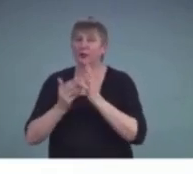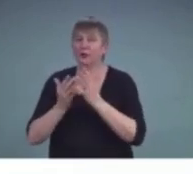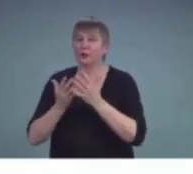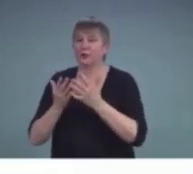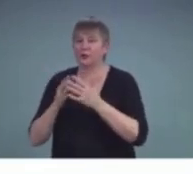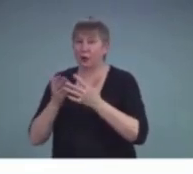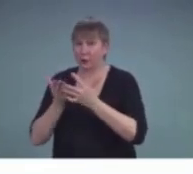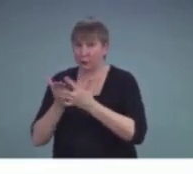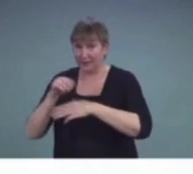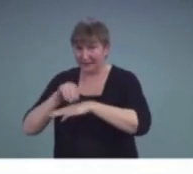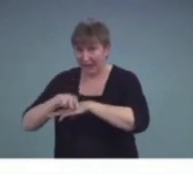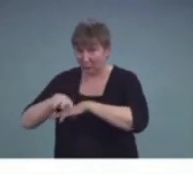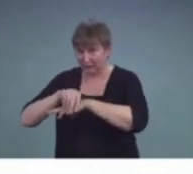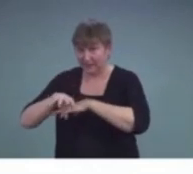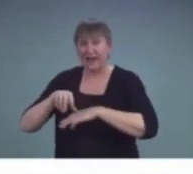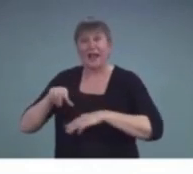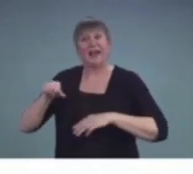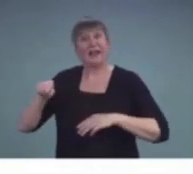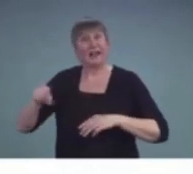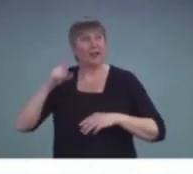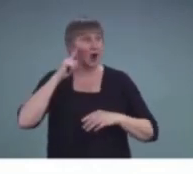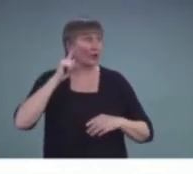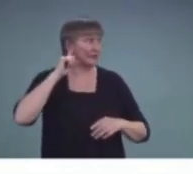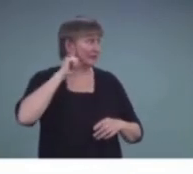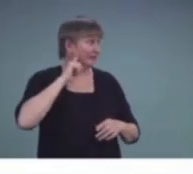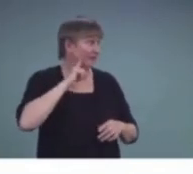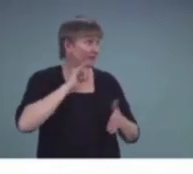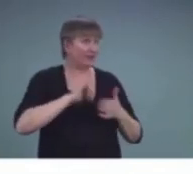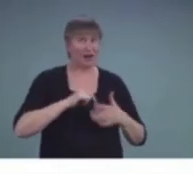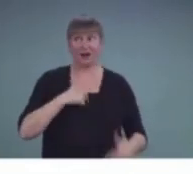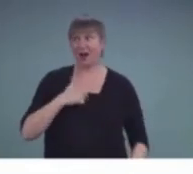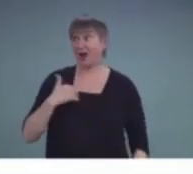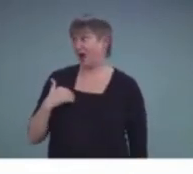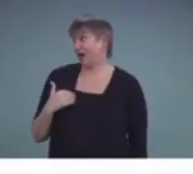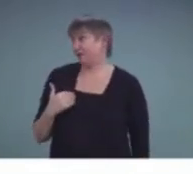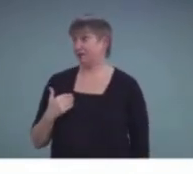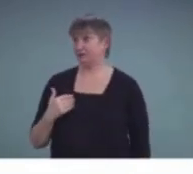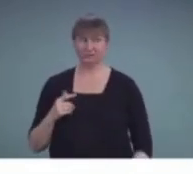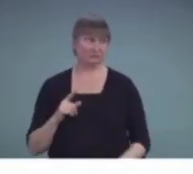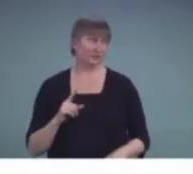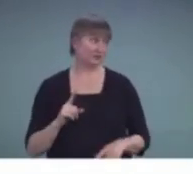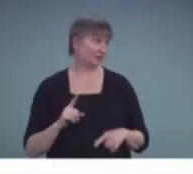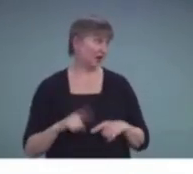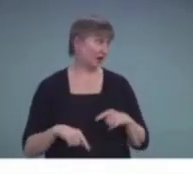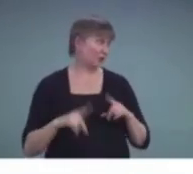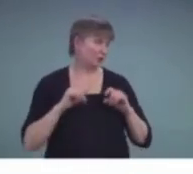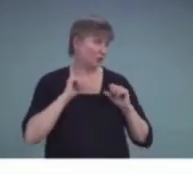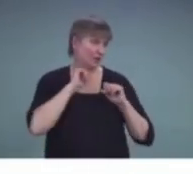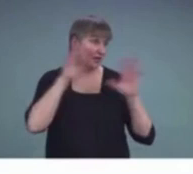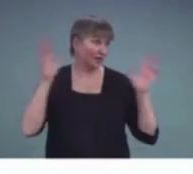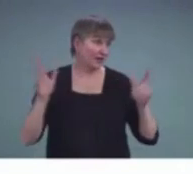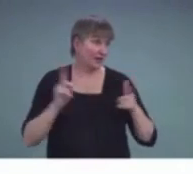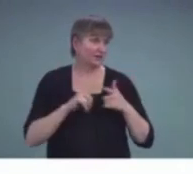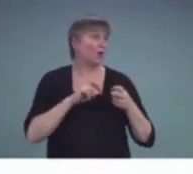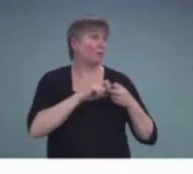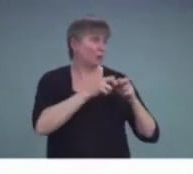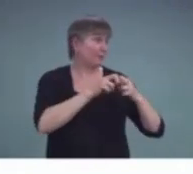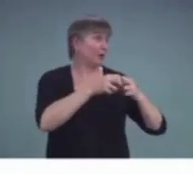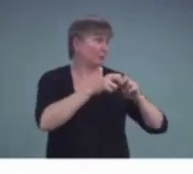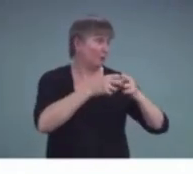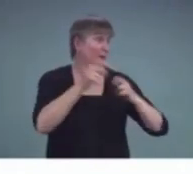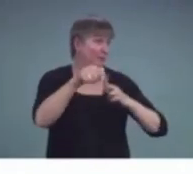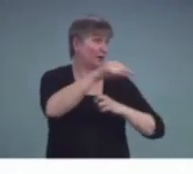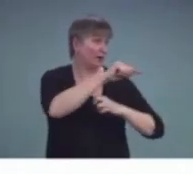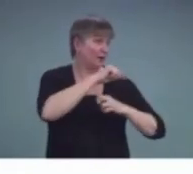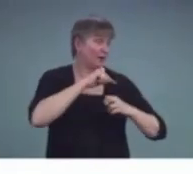you know, he thought that that was just something that he had that couldn't be dealt with and that there was all these other problems, yet the other problems in many ways